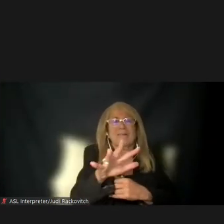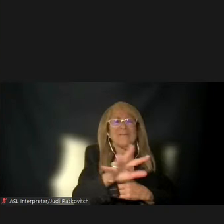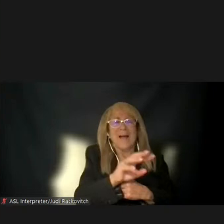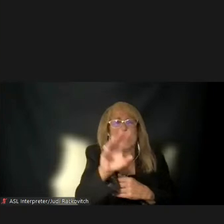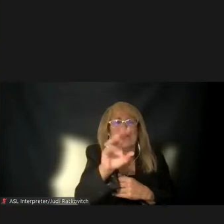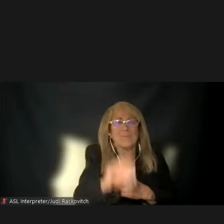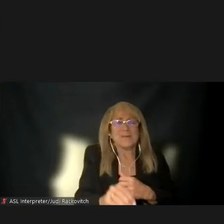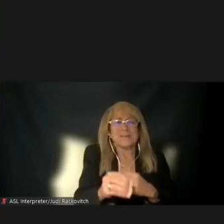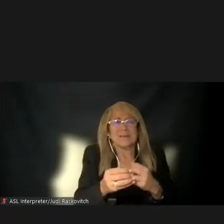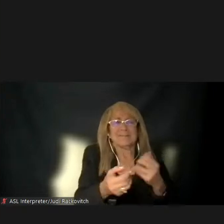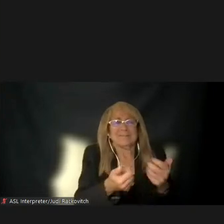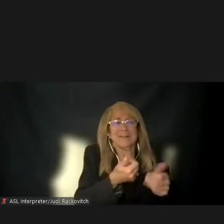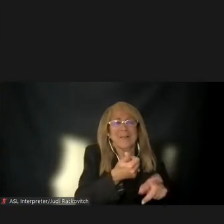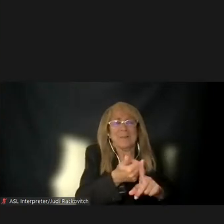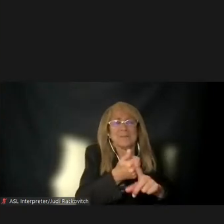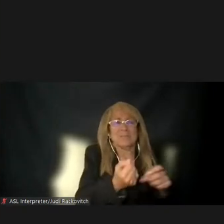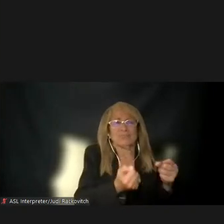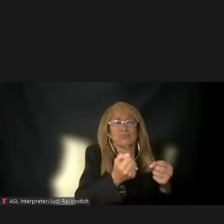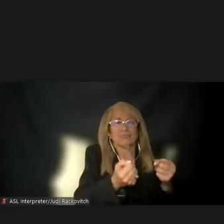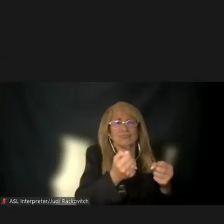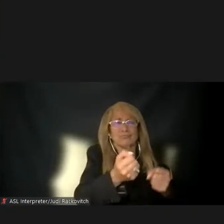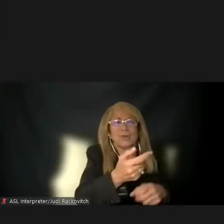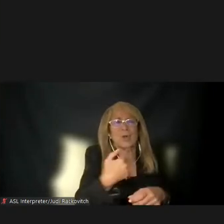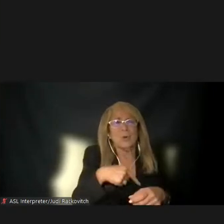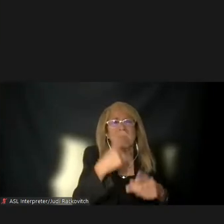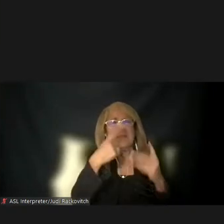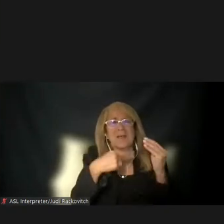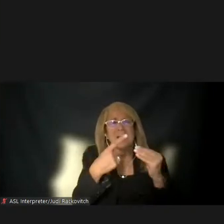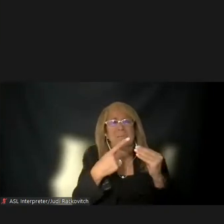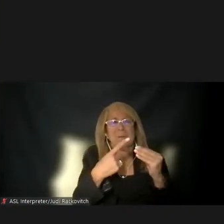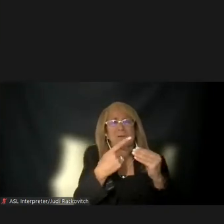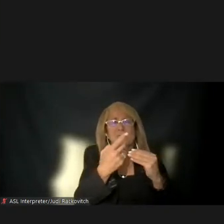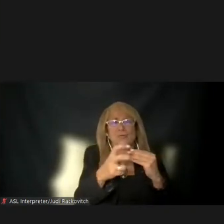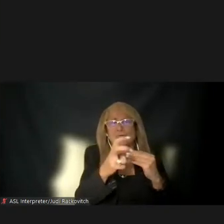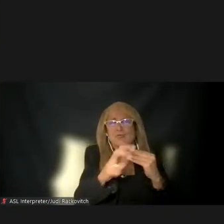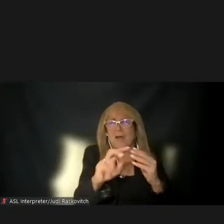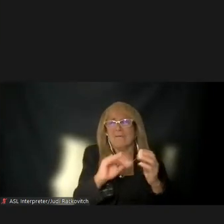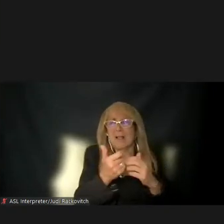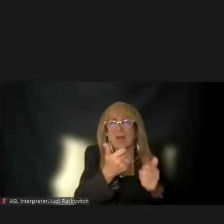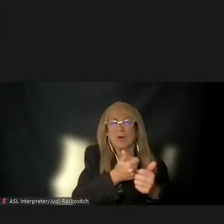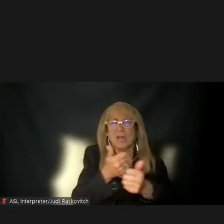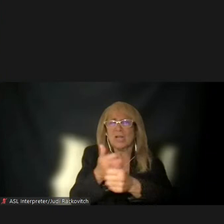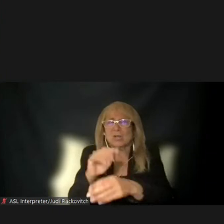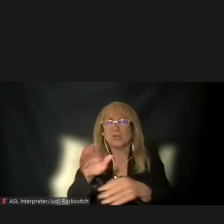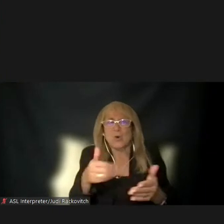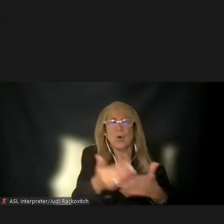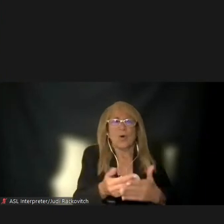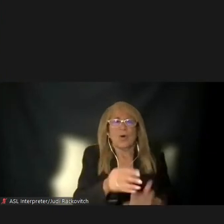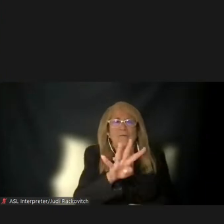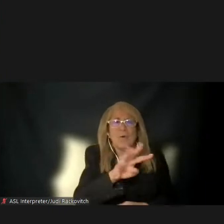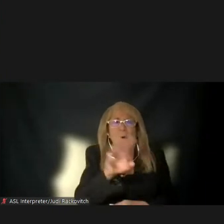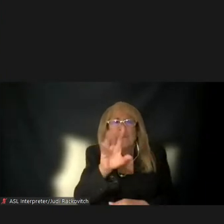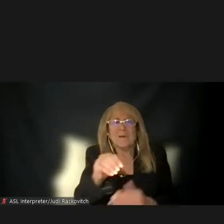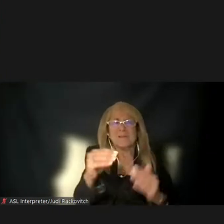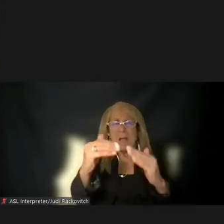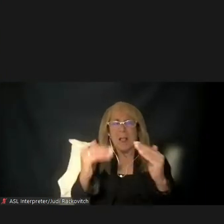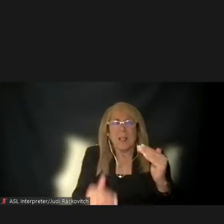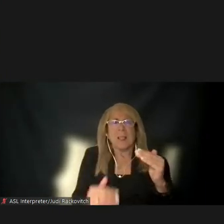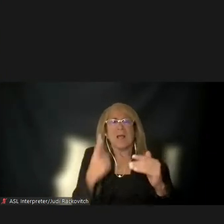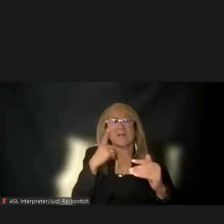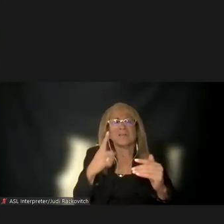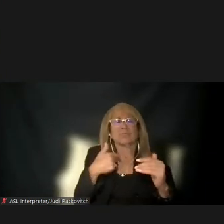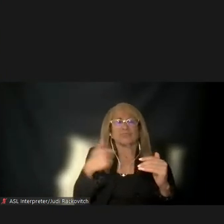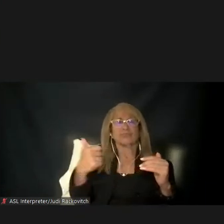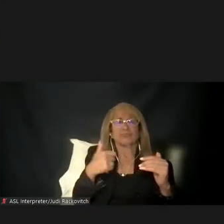period. When we consider the travel patterns for all commuters, low income drivers account for under 4% of the total vehicle trips into the Manhattan Central Business